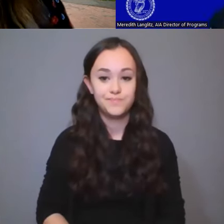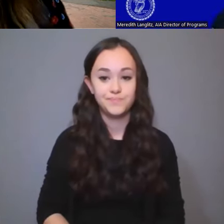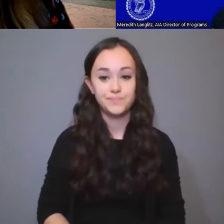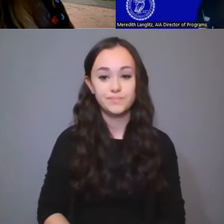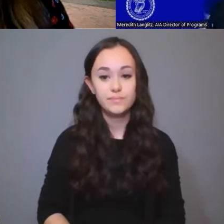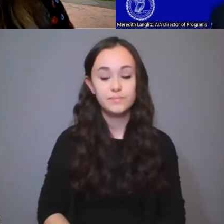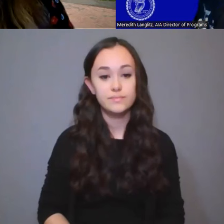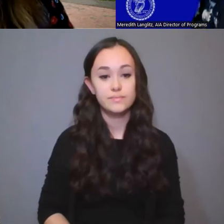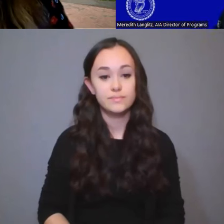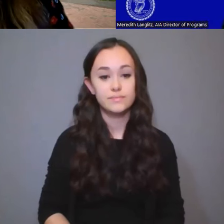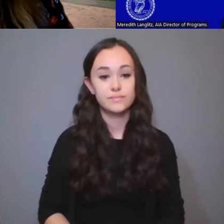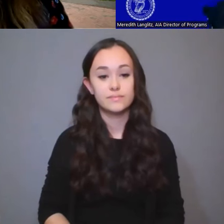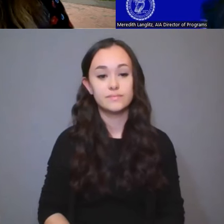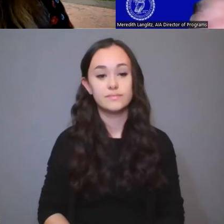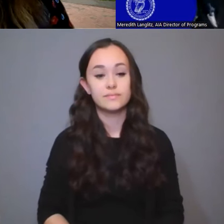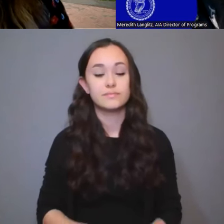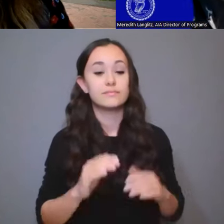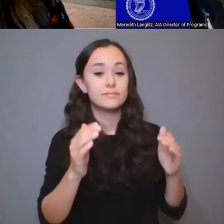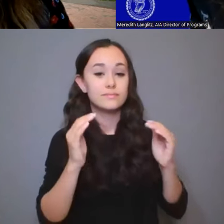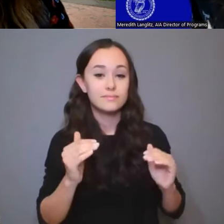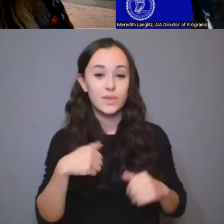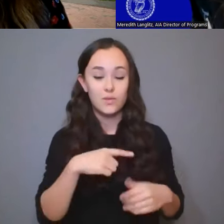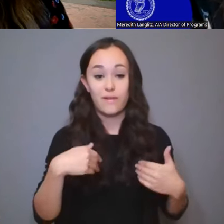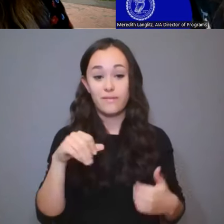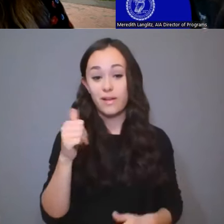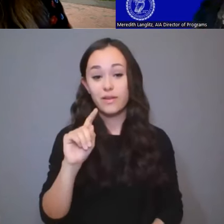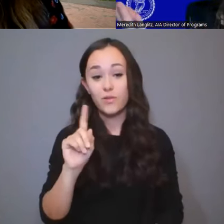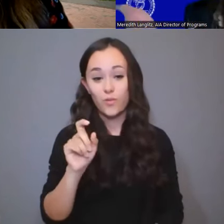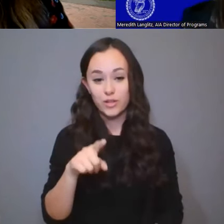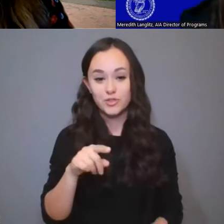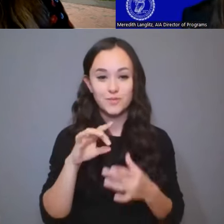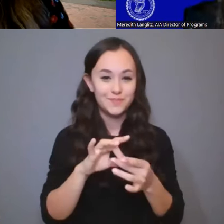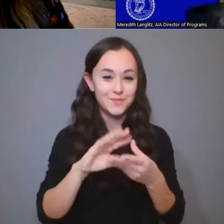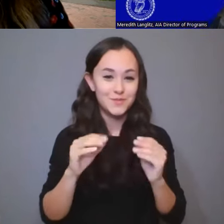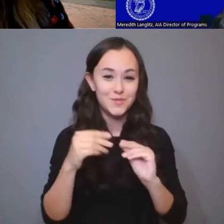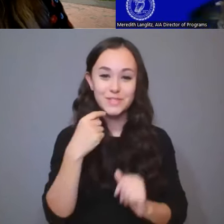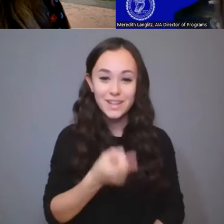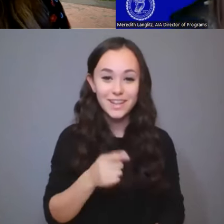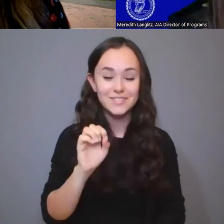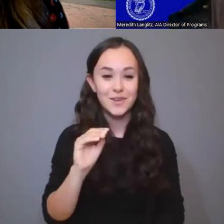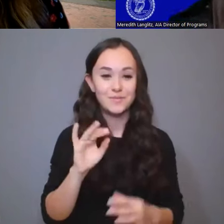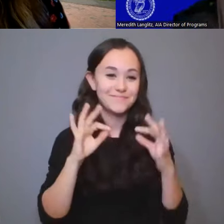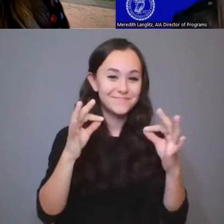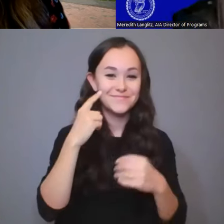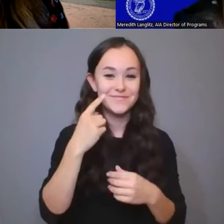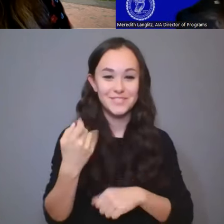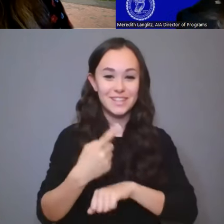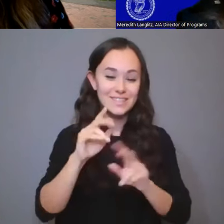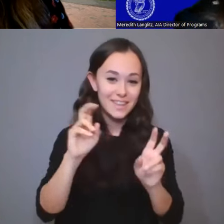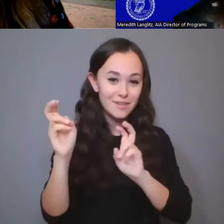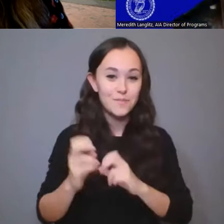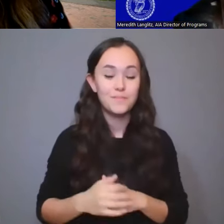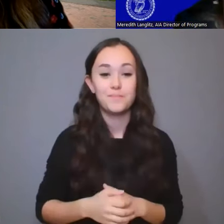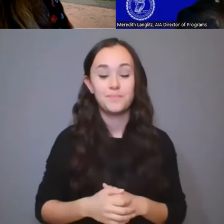And then we have another question on storytelling, so, you know, perfect for today's theme, but how is the